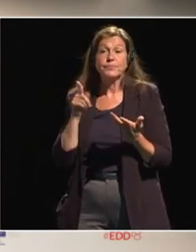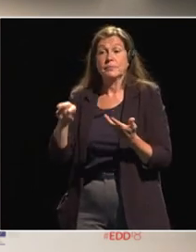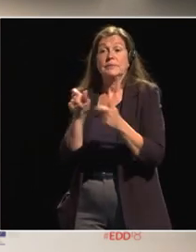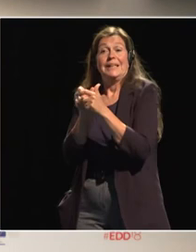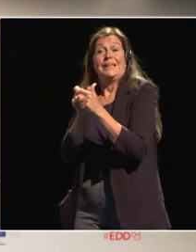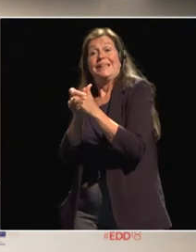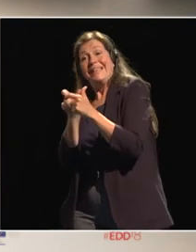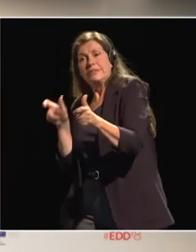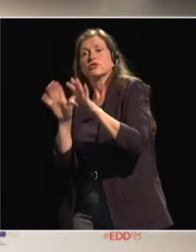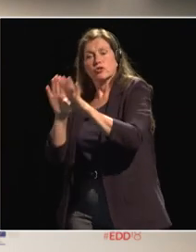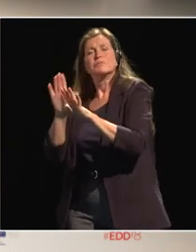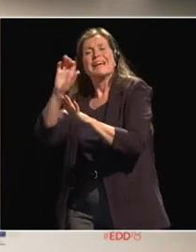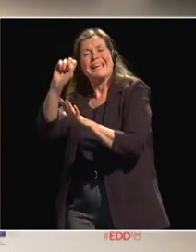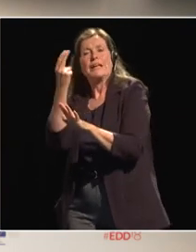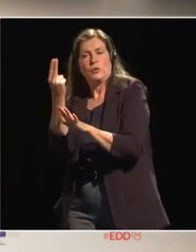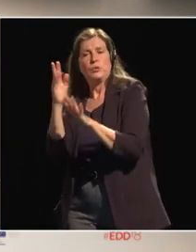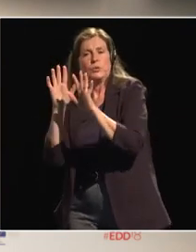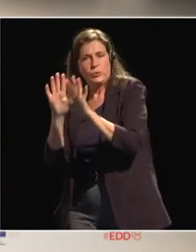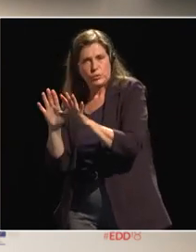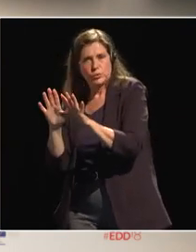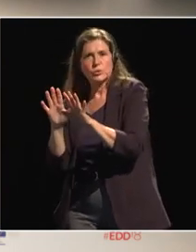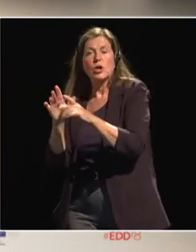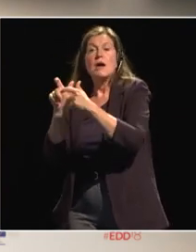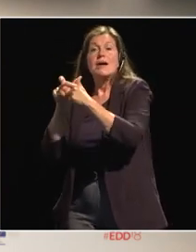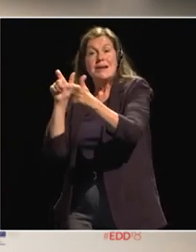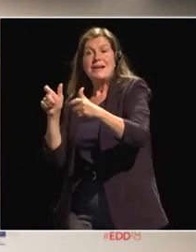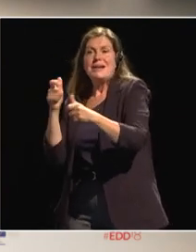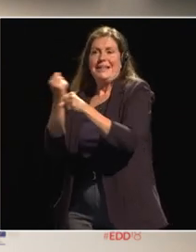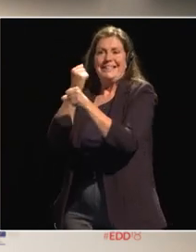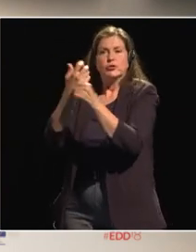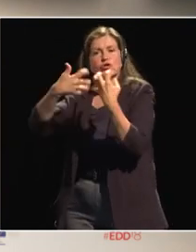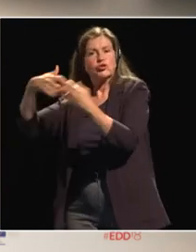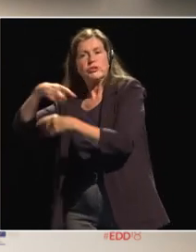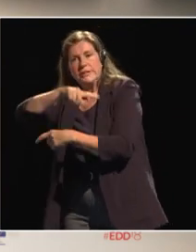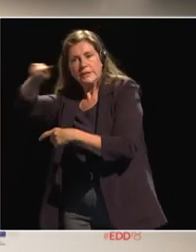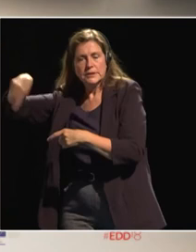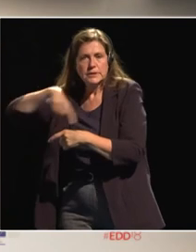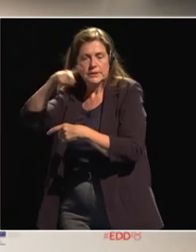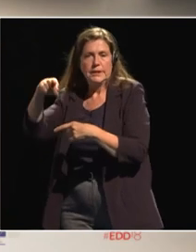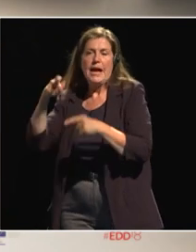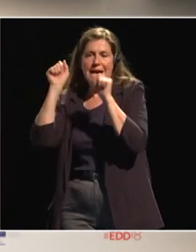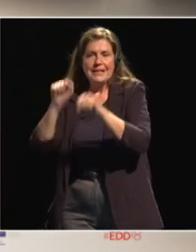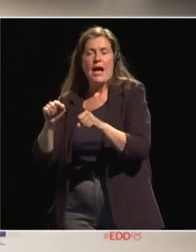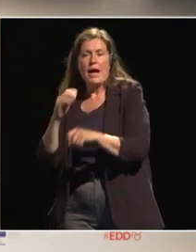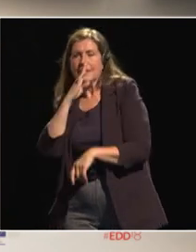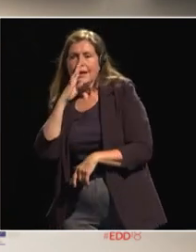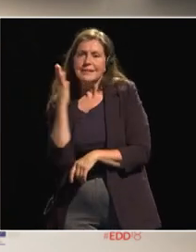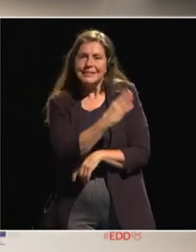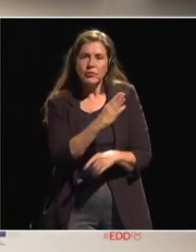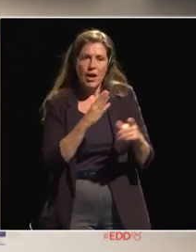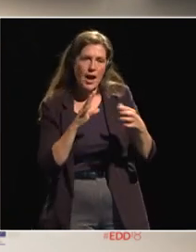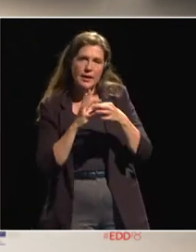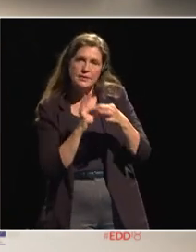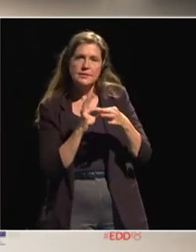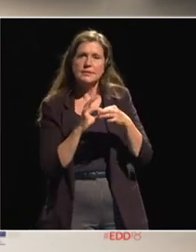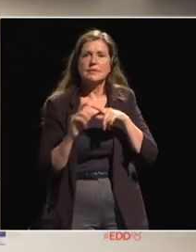the european industry to play a more direct role and when i speak to some of my colleagues in the european